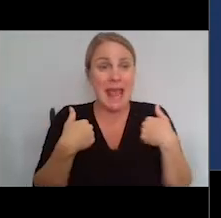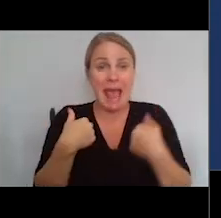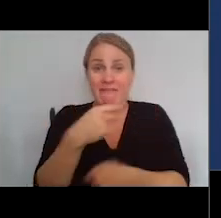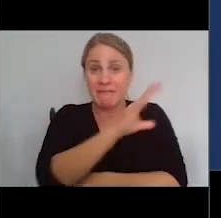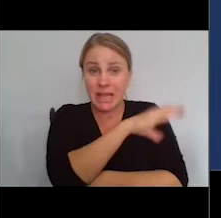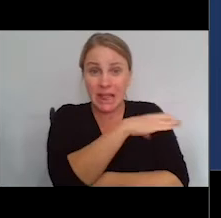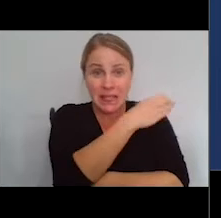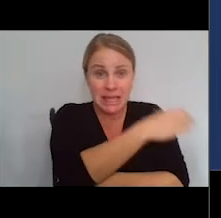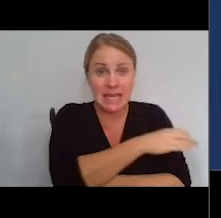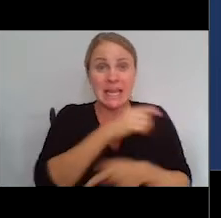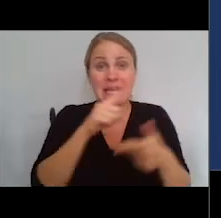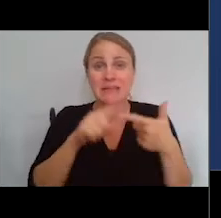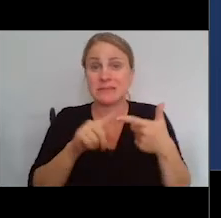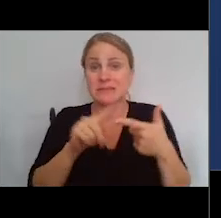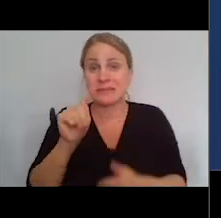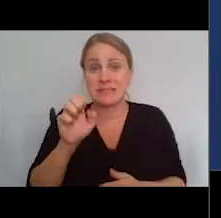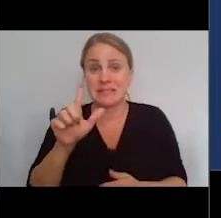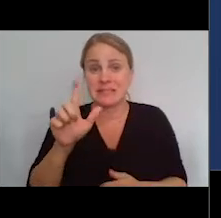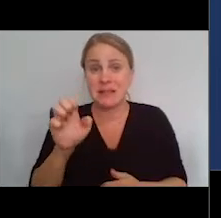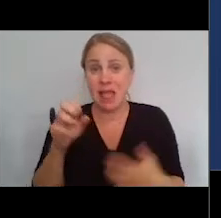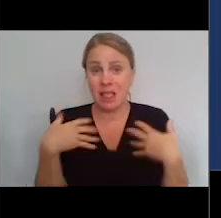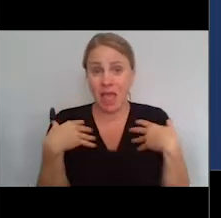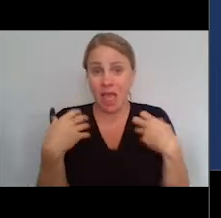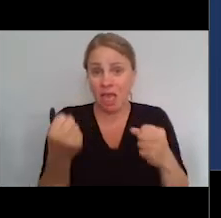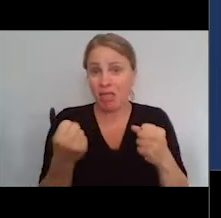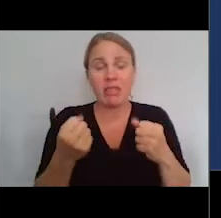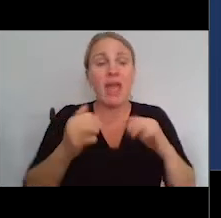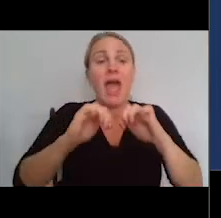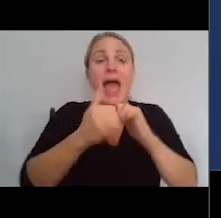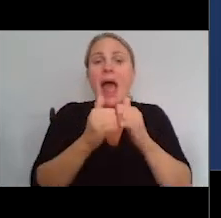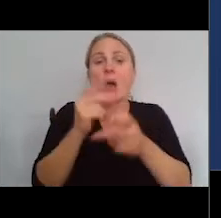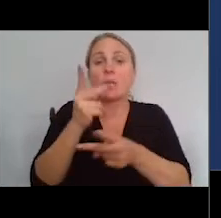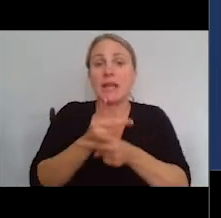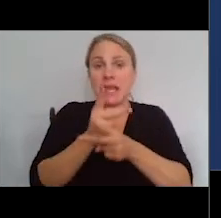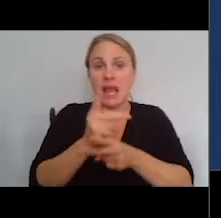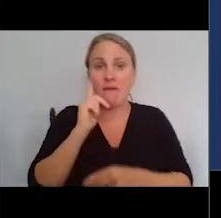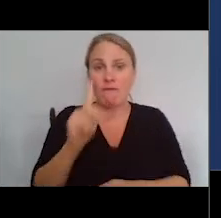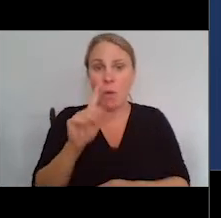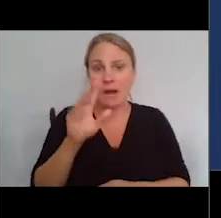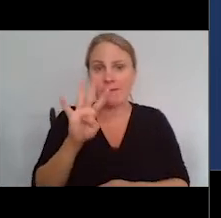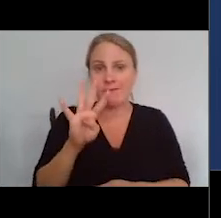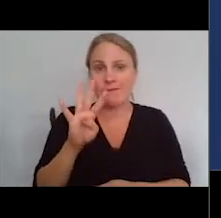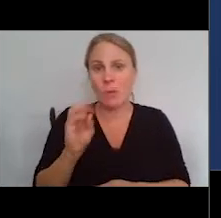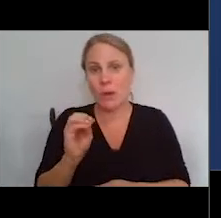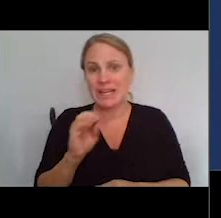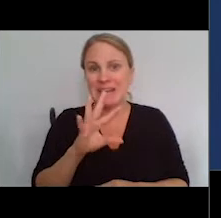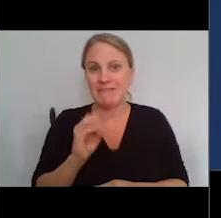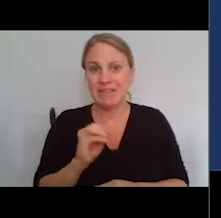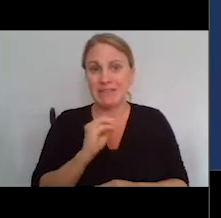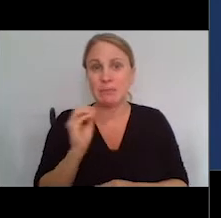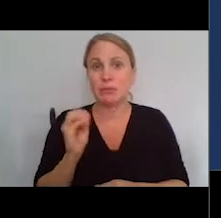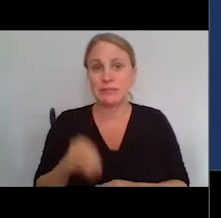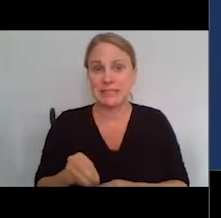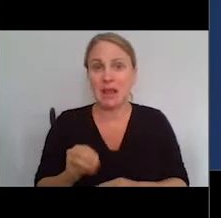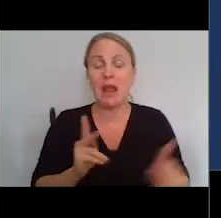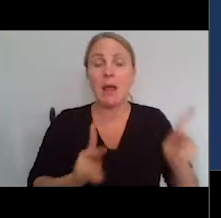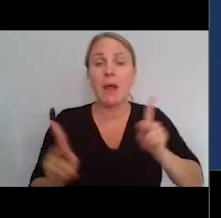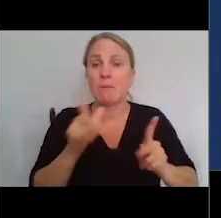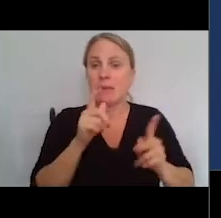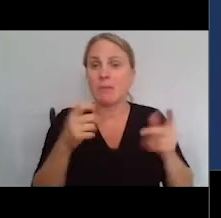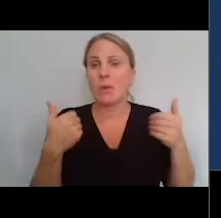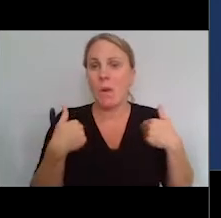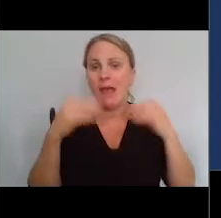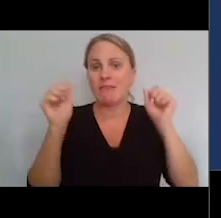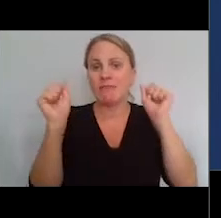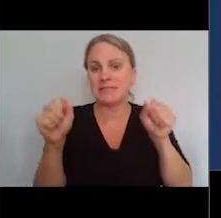Do we have telehealth triage? How do we care for this 30% 50% of 140 million people who have potentially long